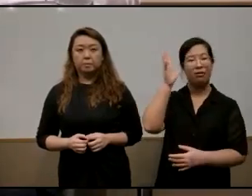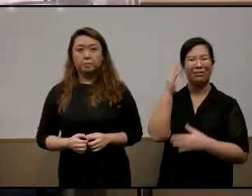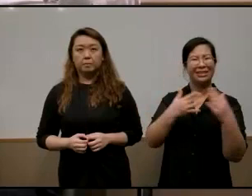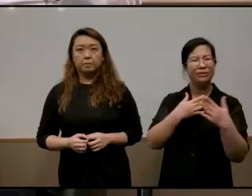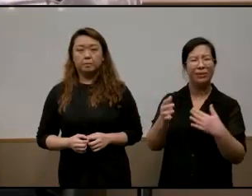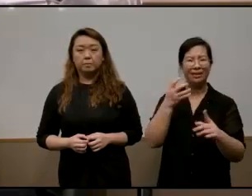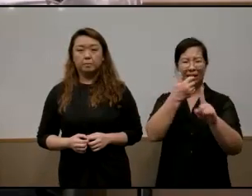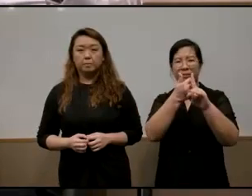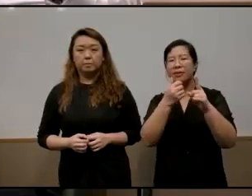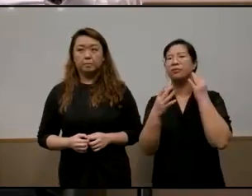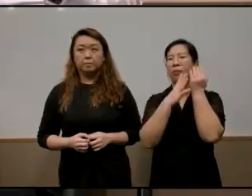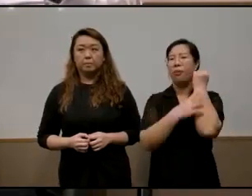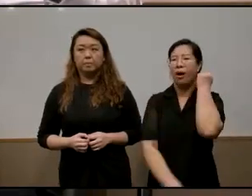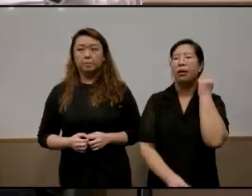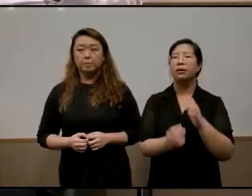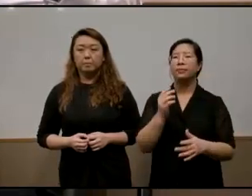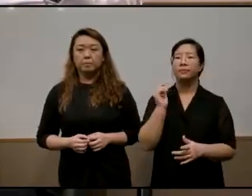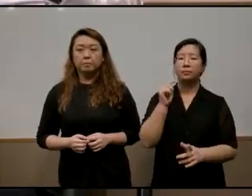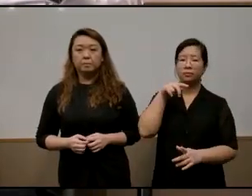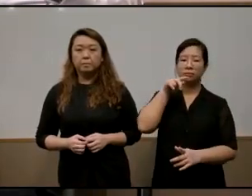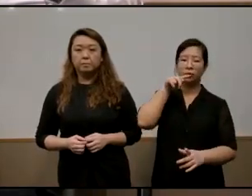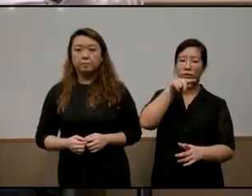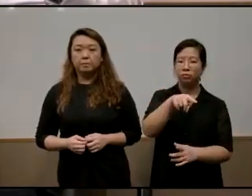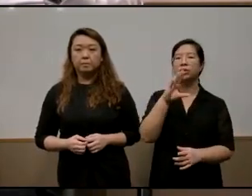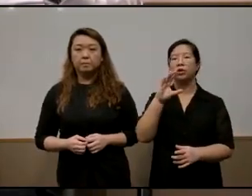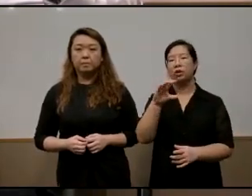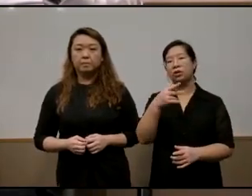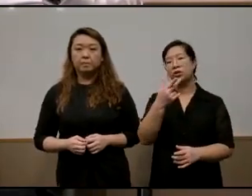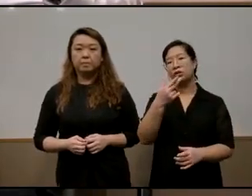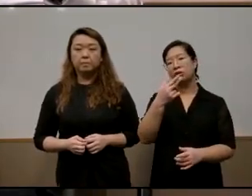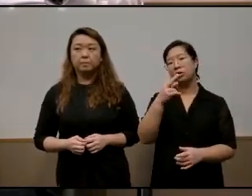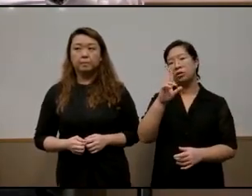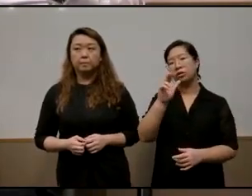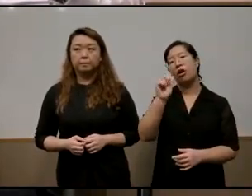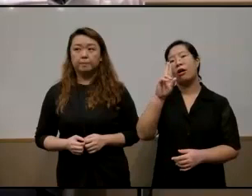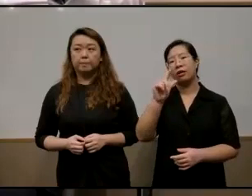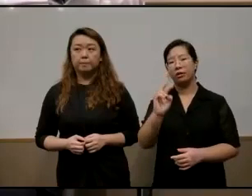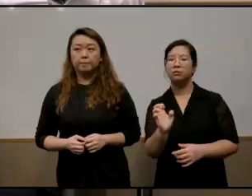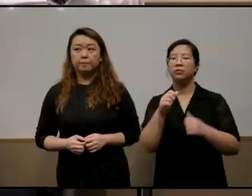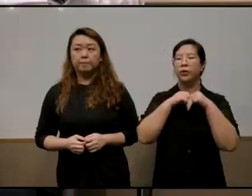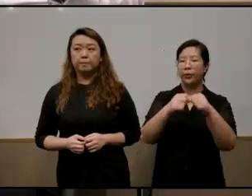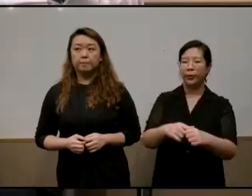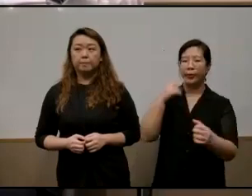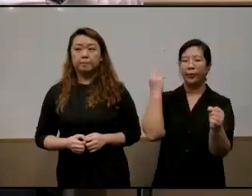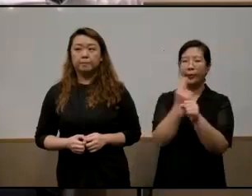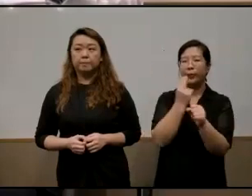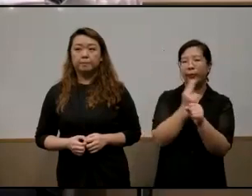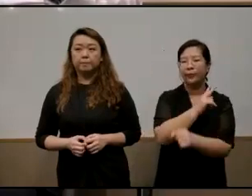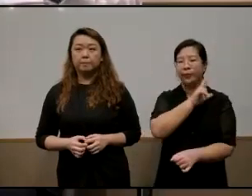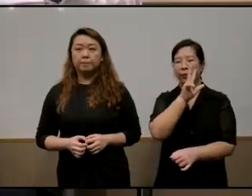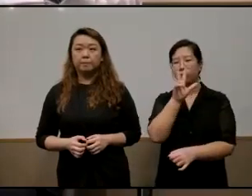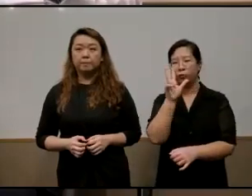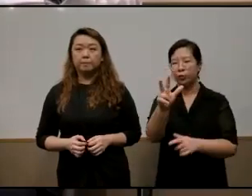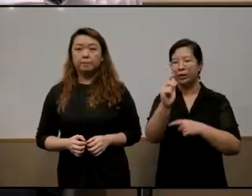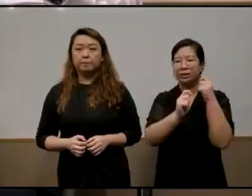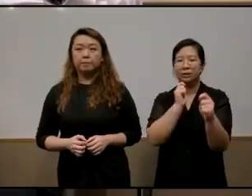families uh she goes she goes on to elucidally elucidate uh using three types